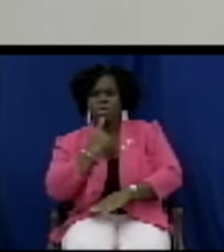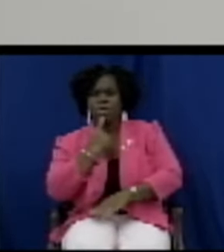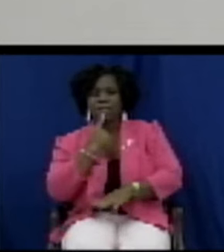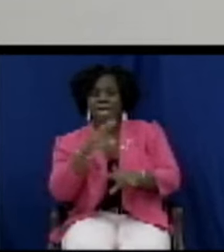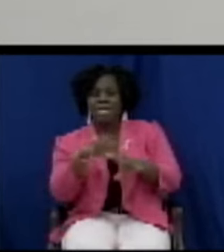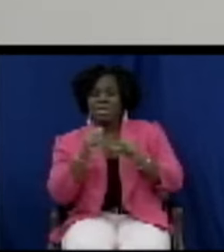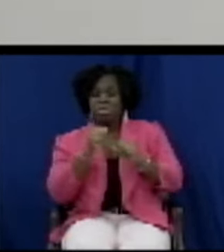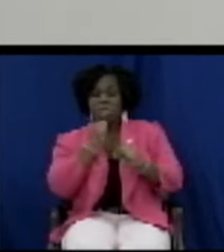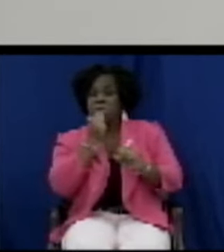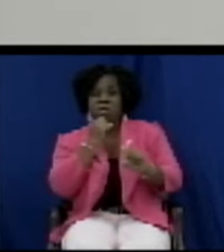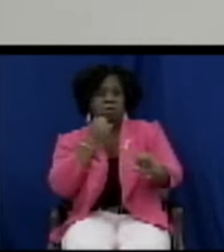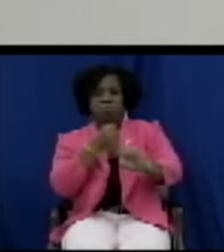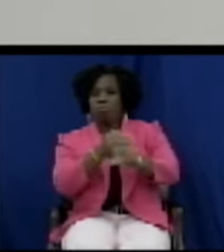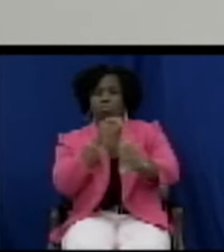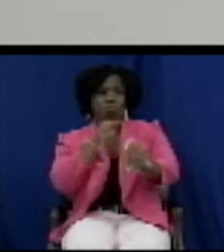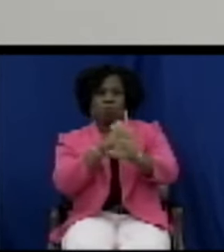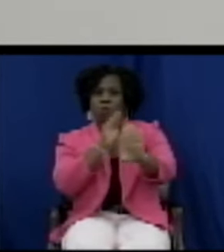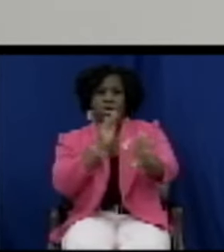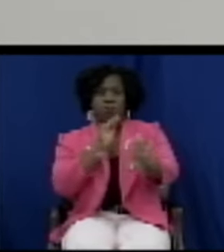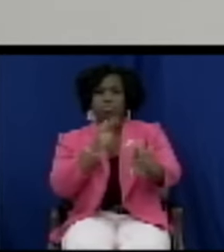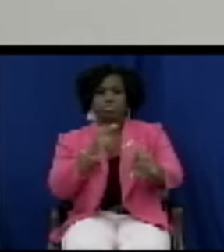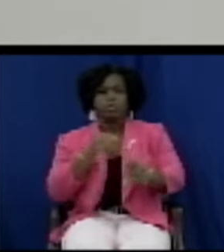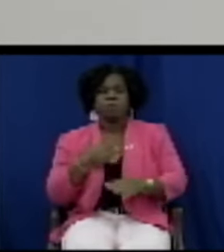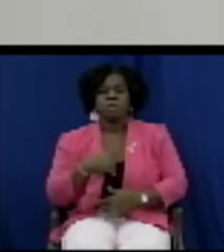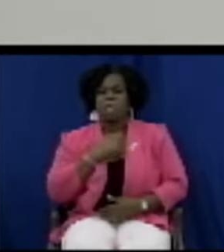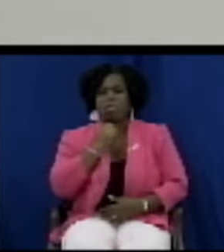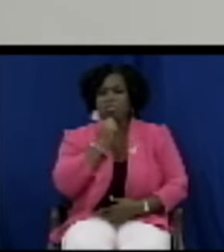oppose it I will not disappoint you